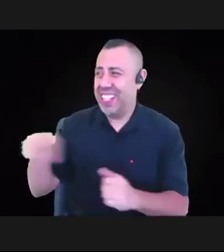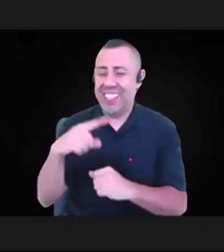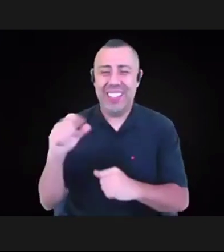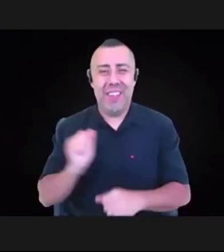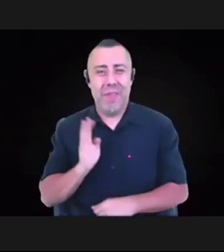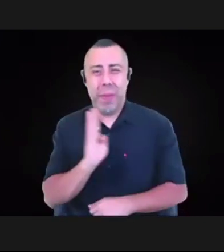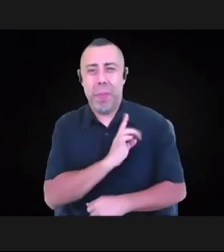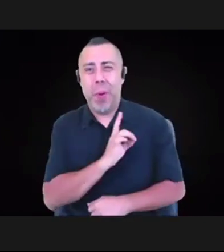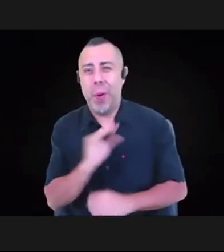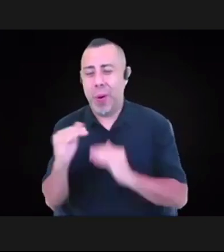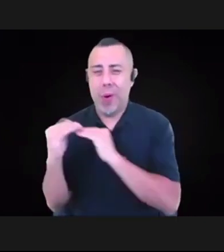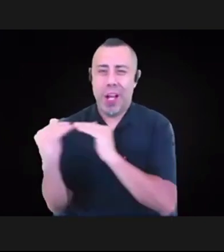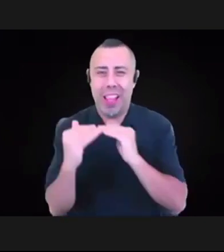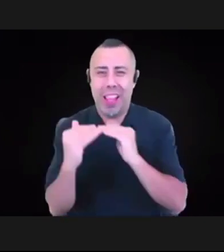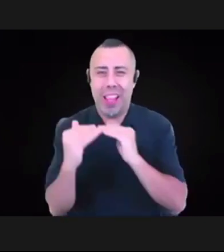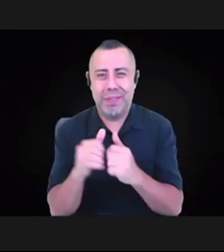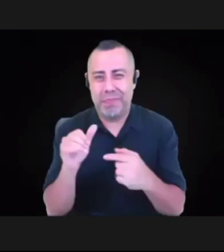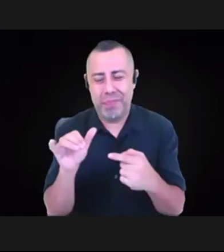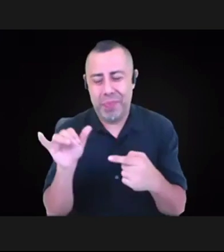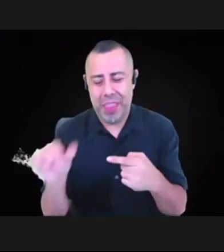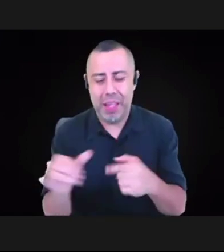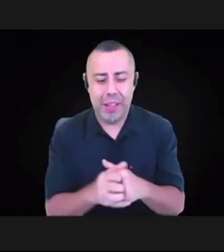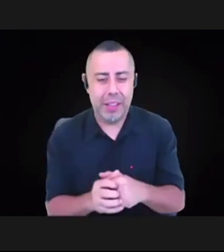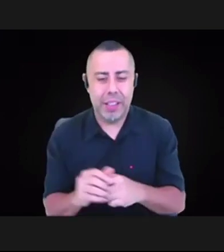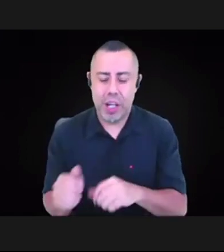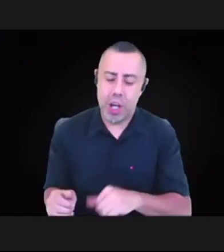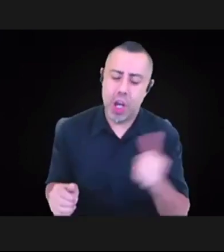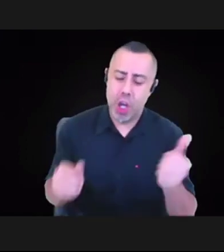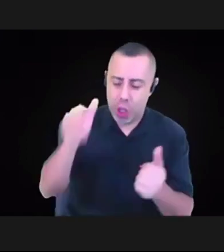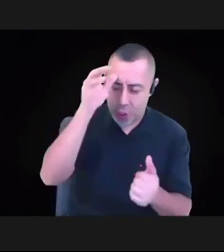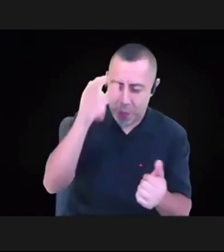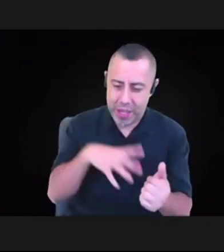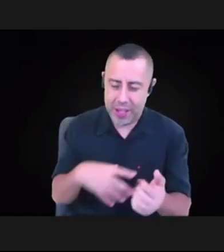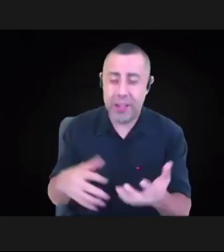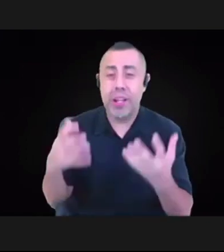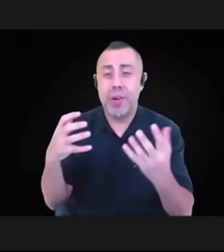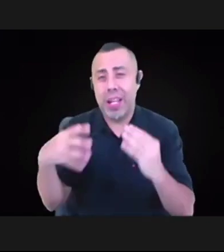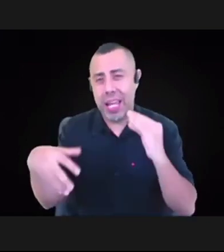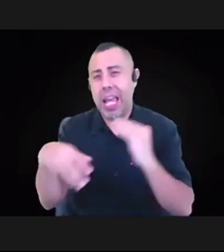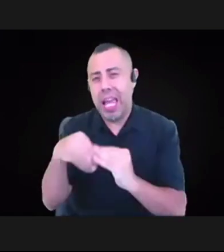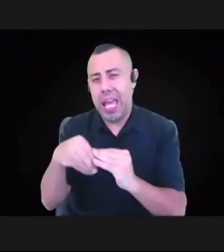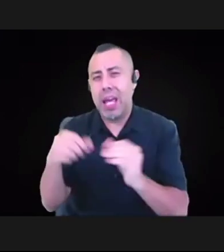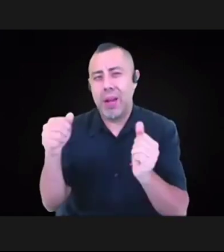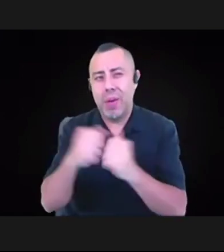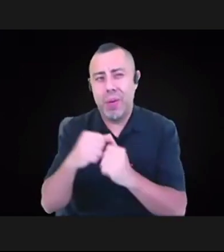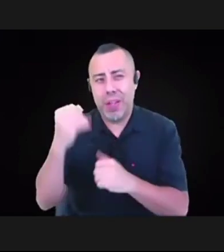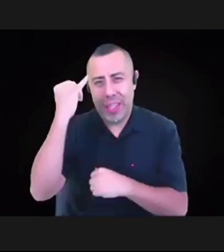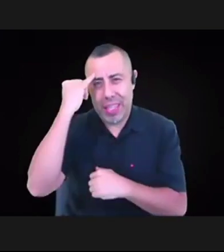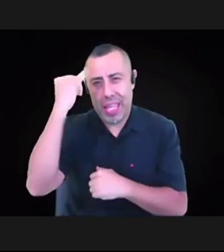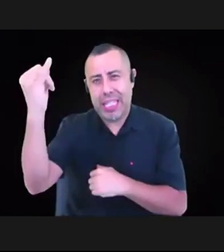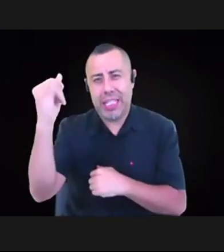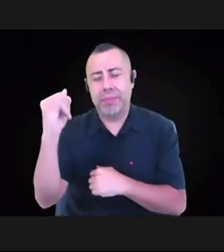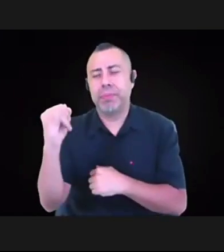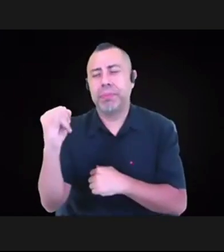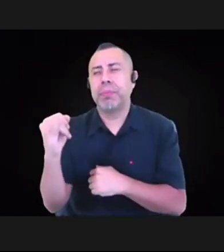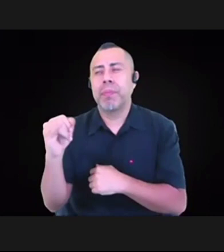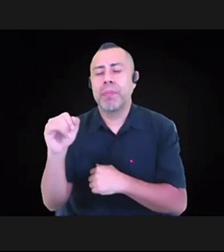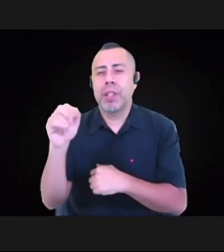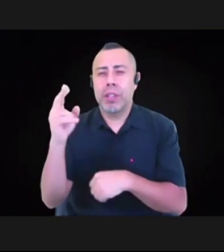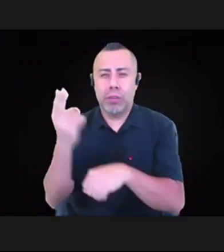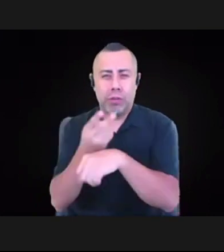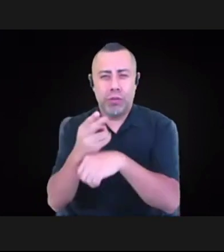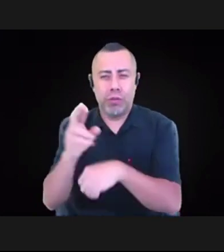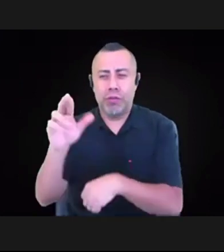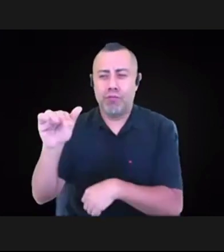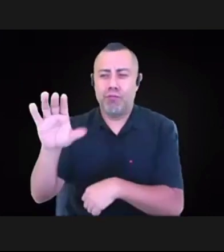Yeah. I think that I would just add, I think, you know, with the idea of, um, a critical race lens to it, that to be